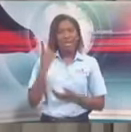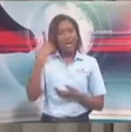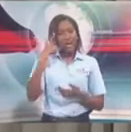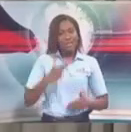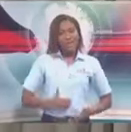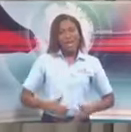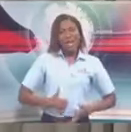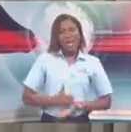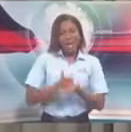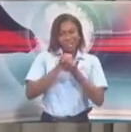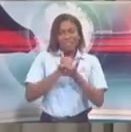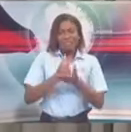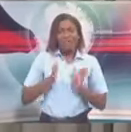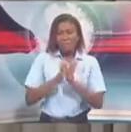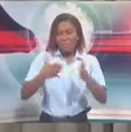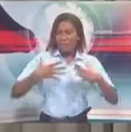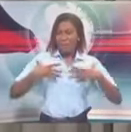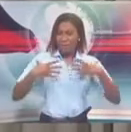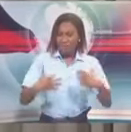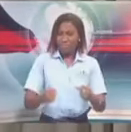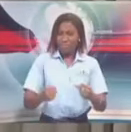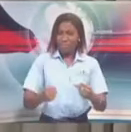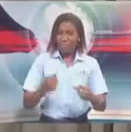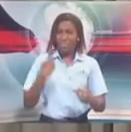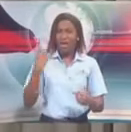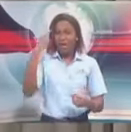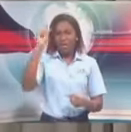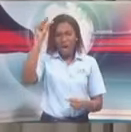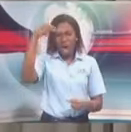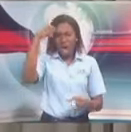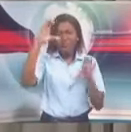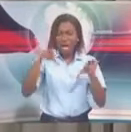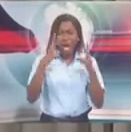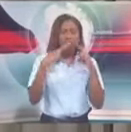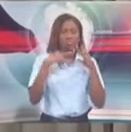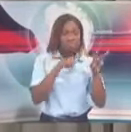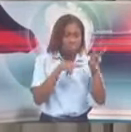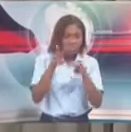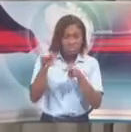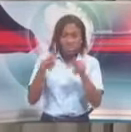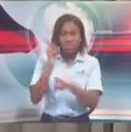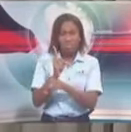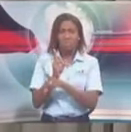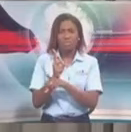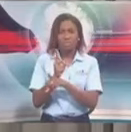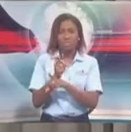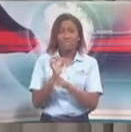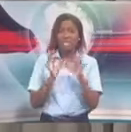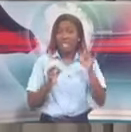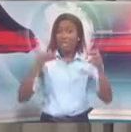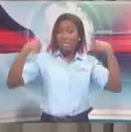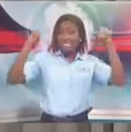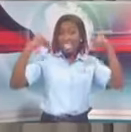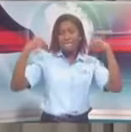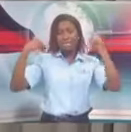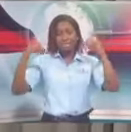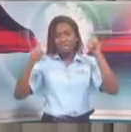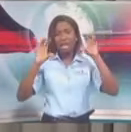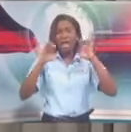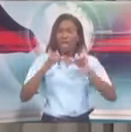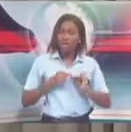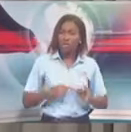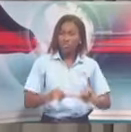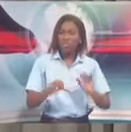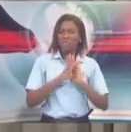and to allow us to be able to police it for want of a better forays. Retail services, you could continue to be, such as the